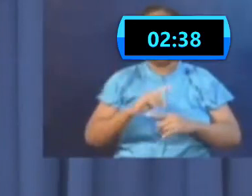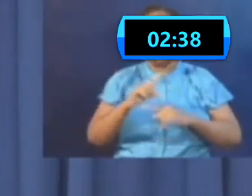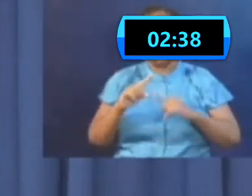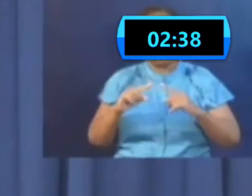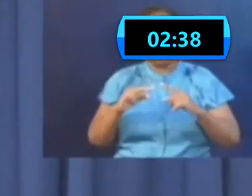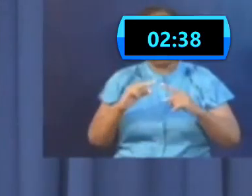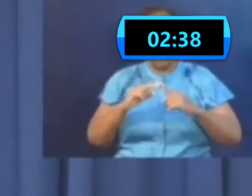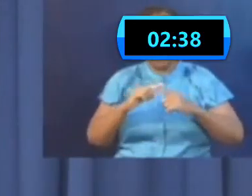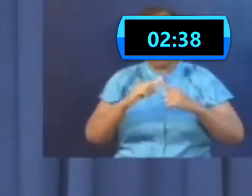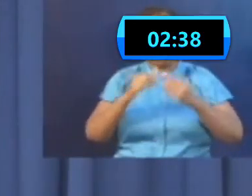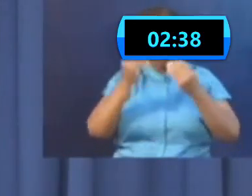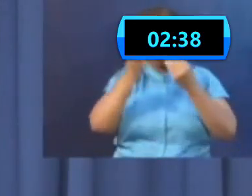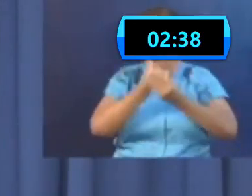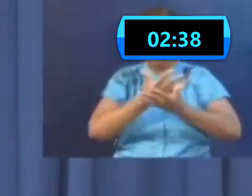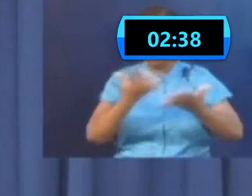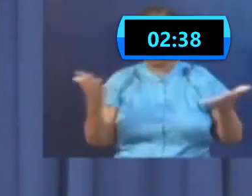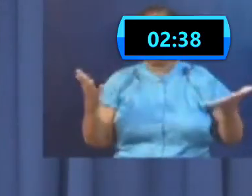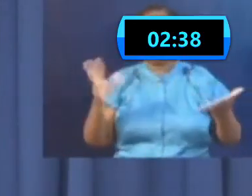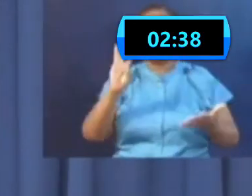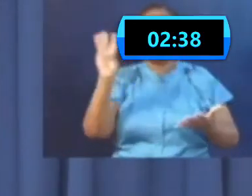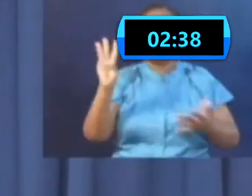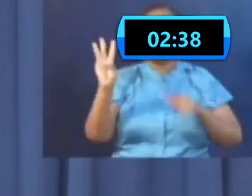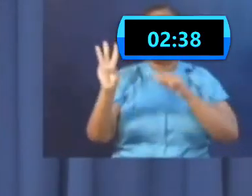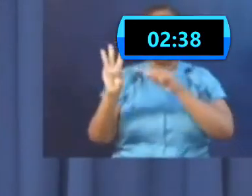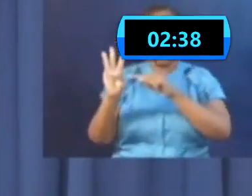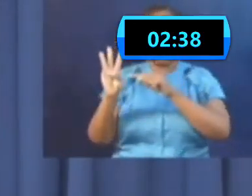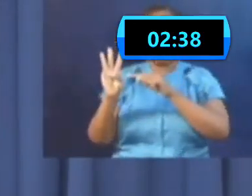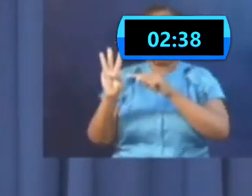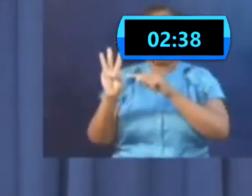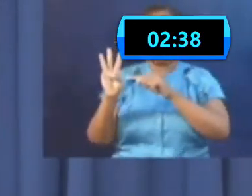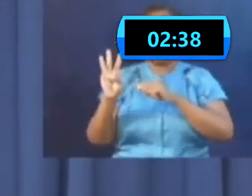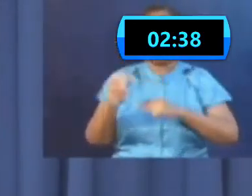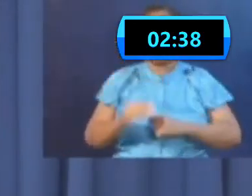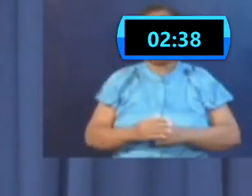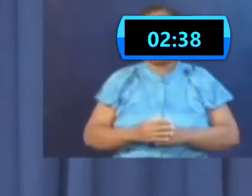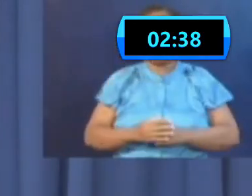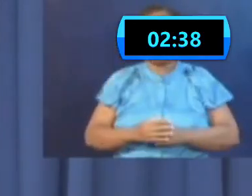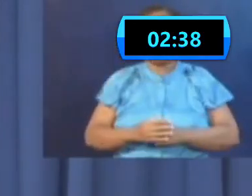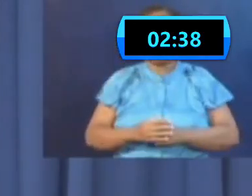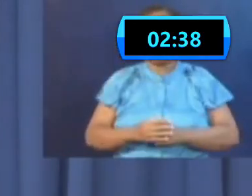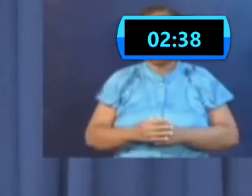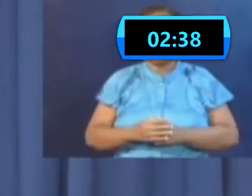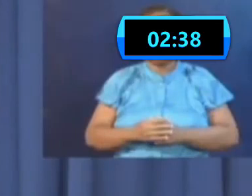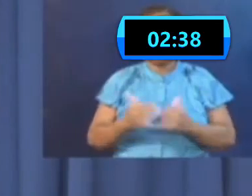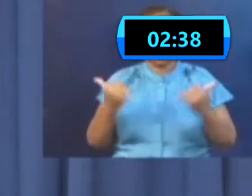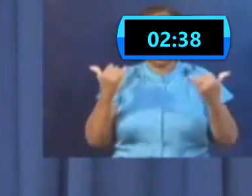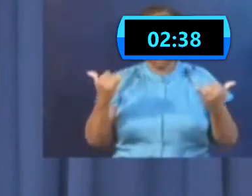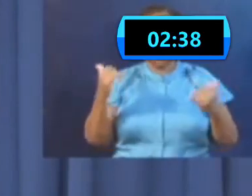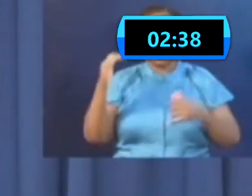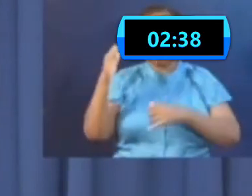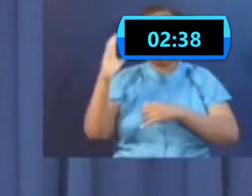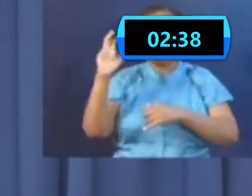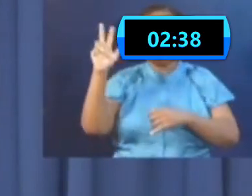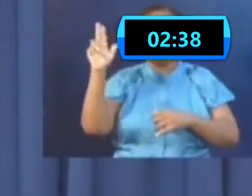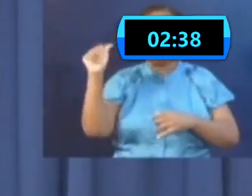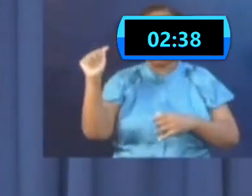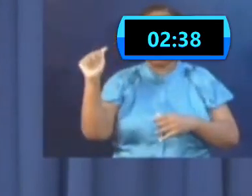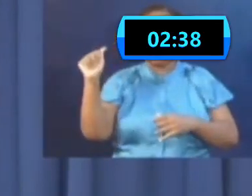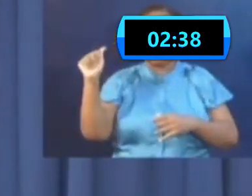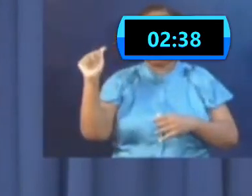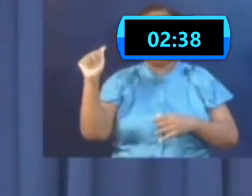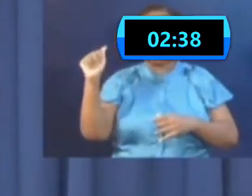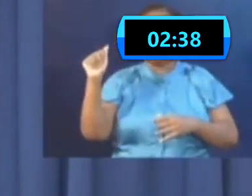on Wednesday, I could tell you now that CORA's occupancy is now 13%.